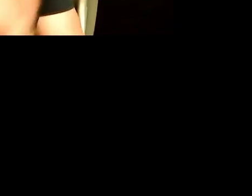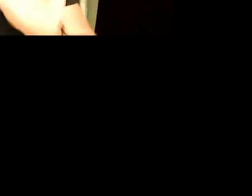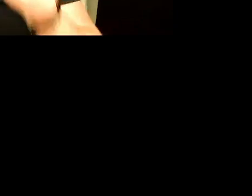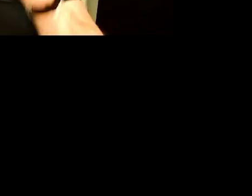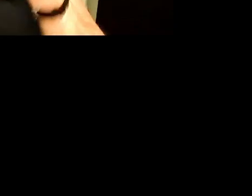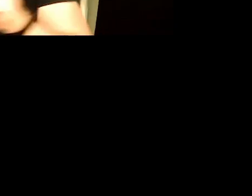perspective.